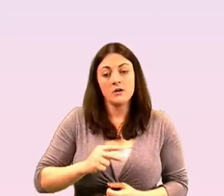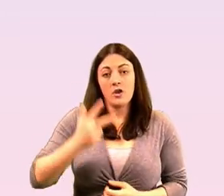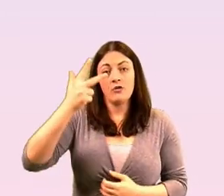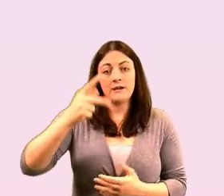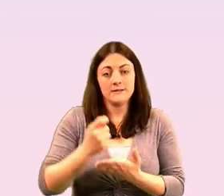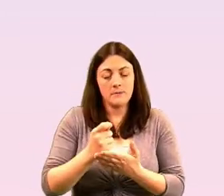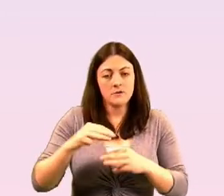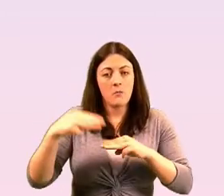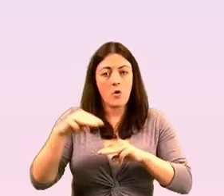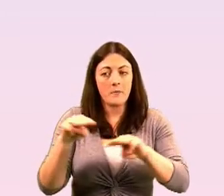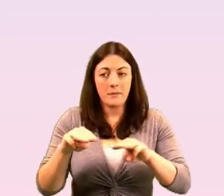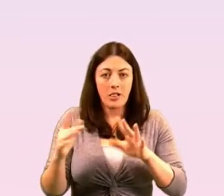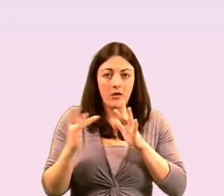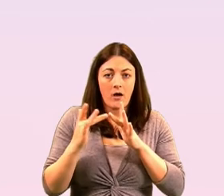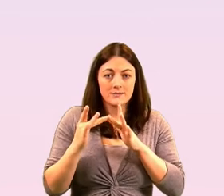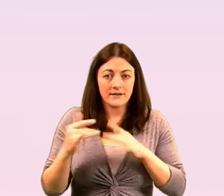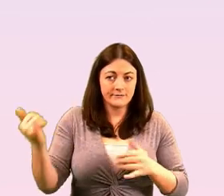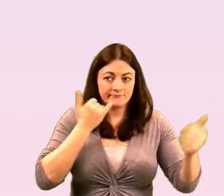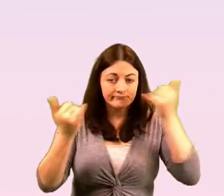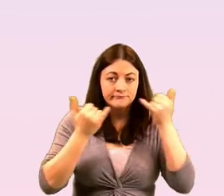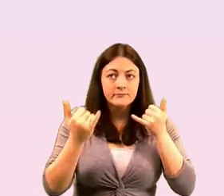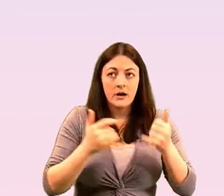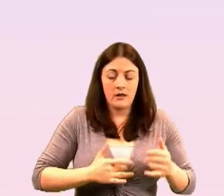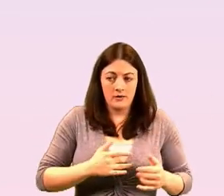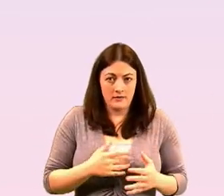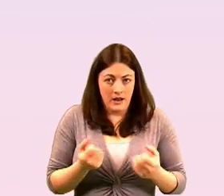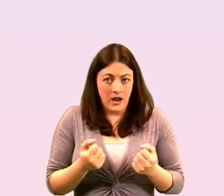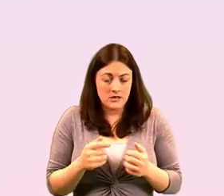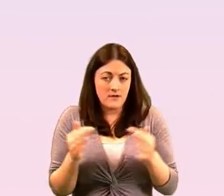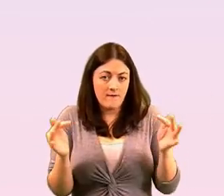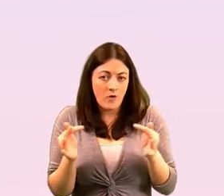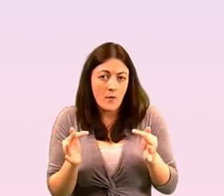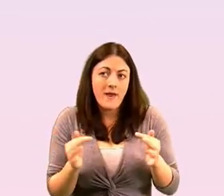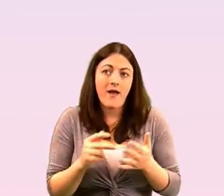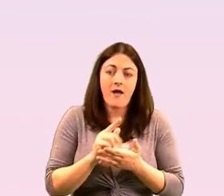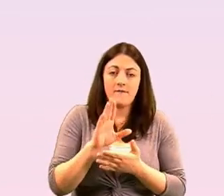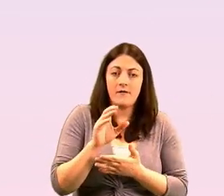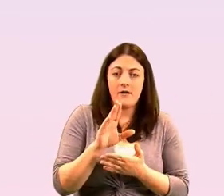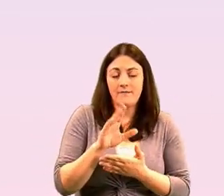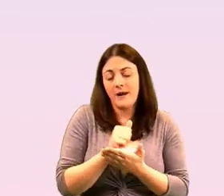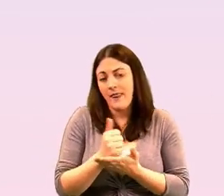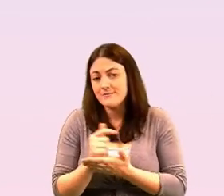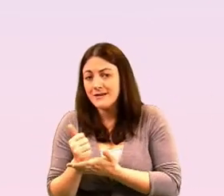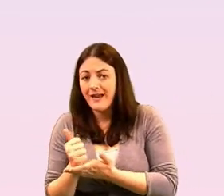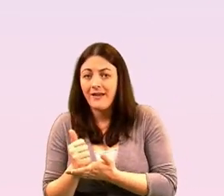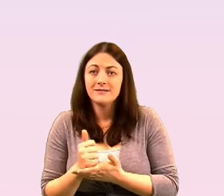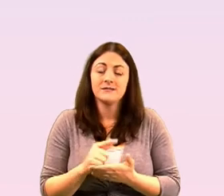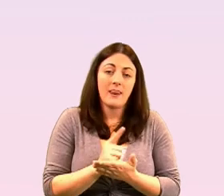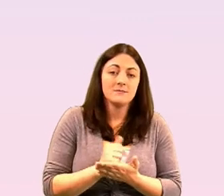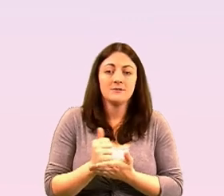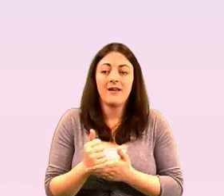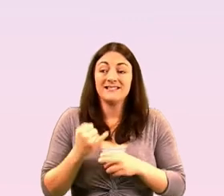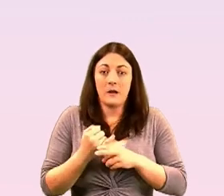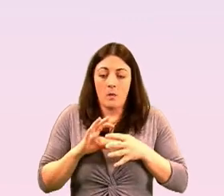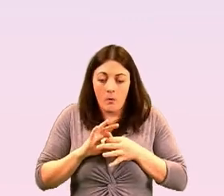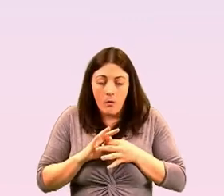of people contacting us who were experiencing homophobia and transphobia in their own home as well as an increase in